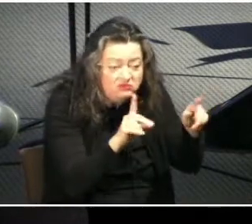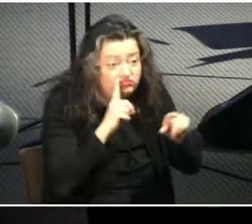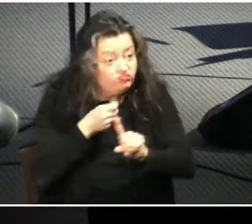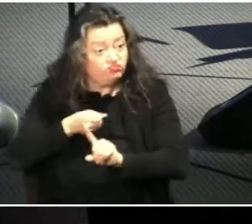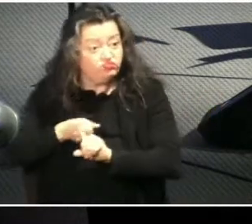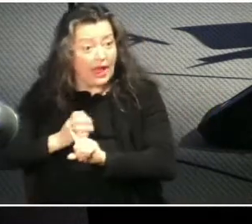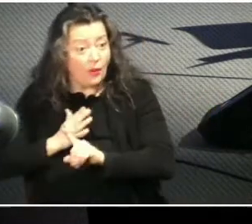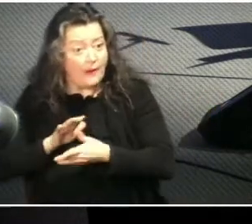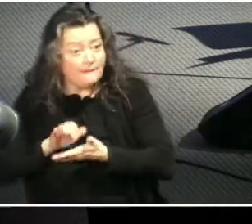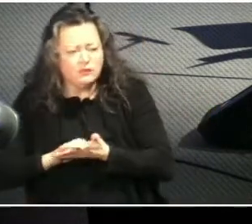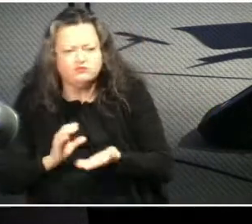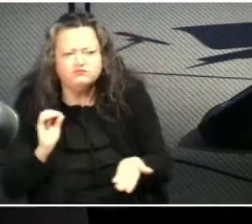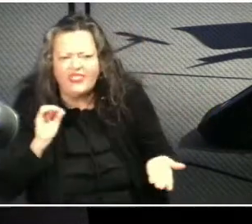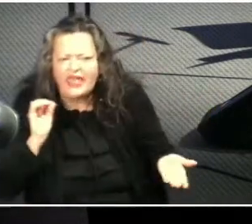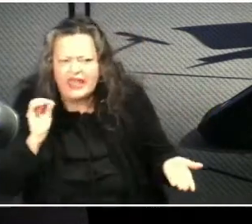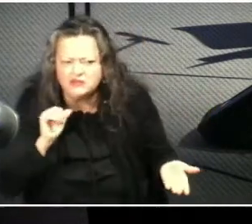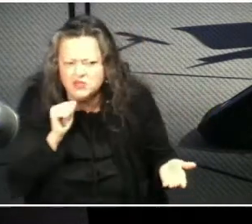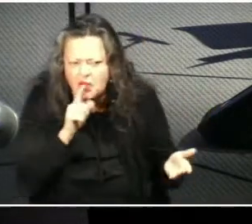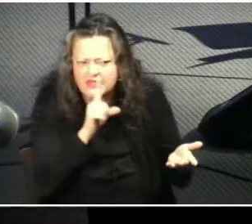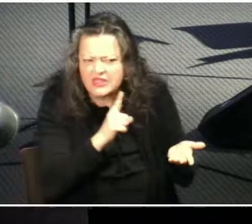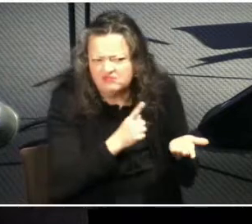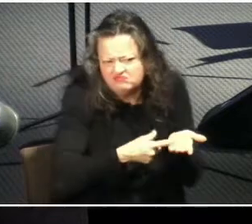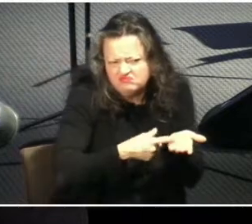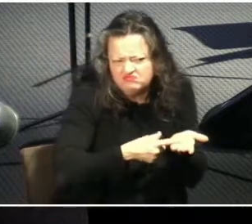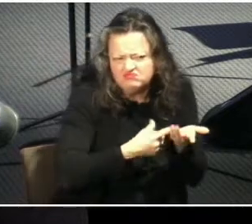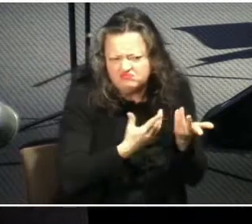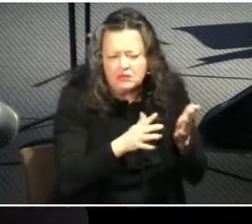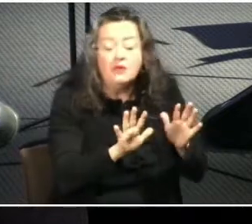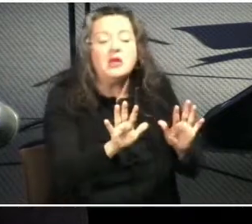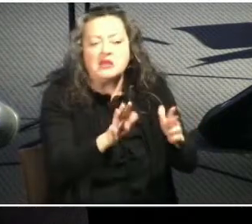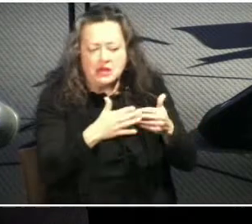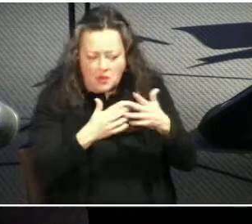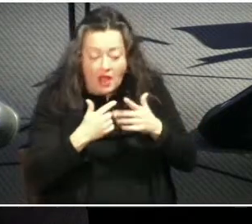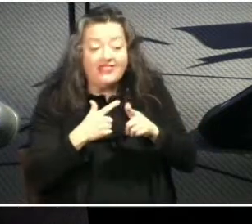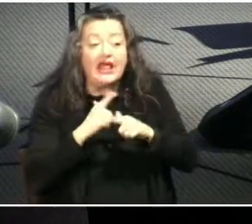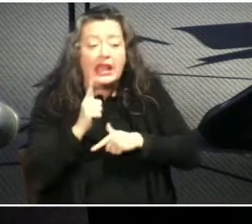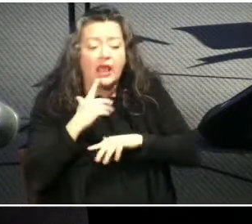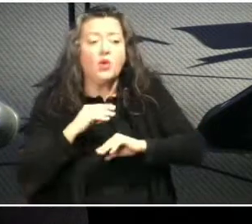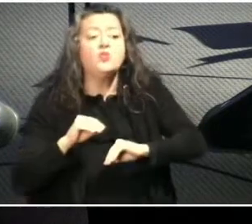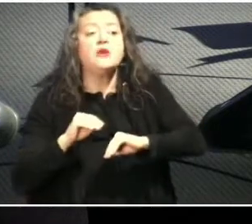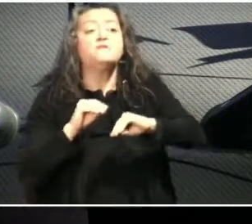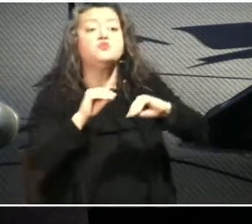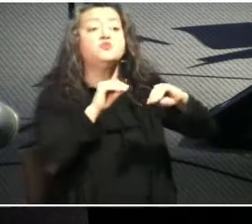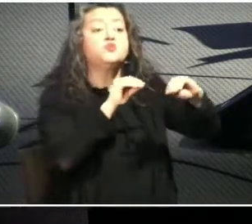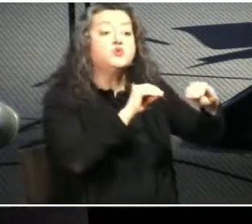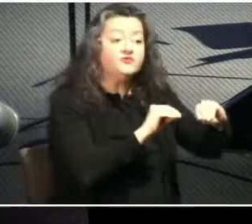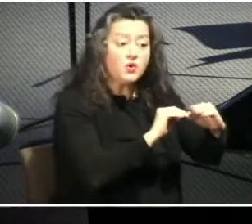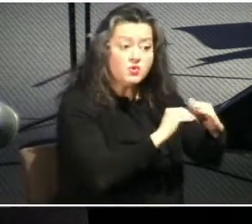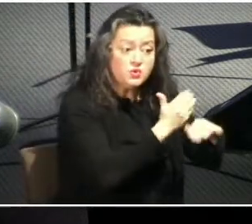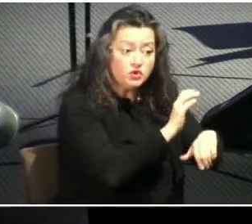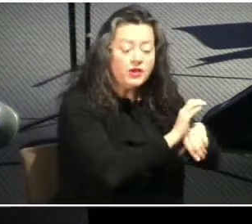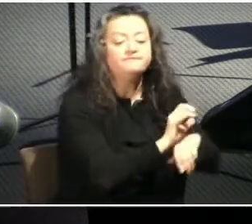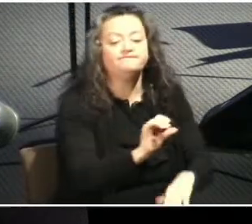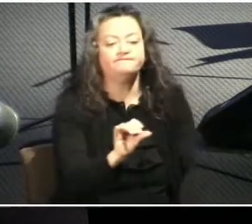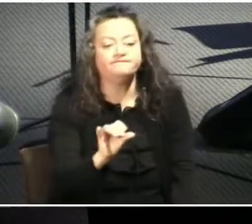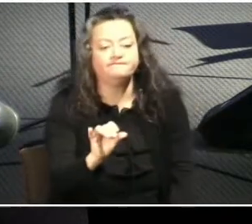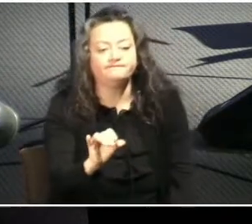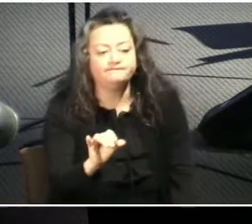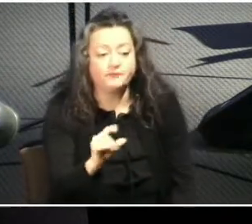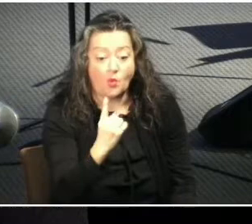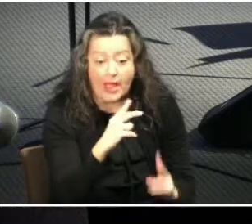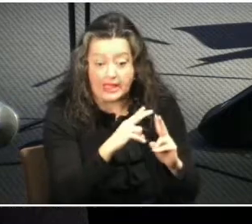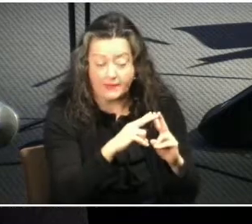marriage and then we moved to a new church and we soon discovered that a couple there faced